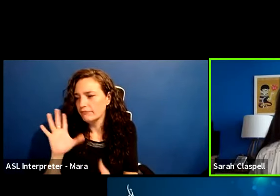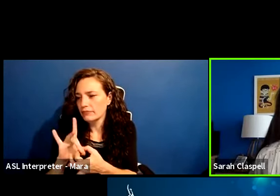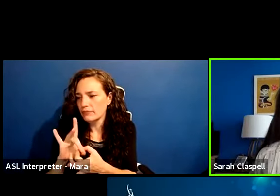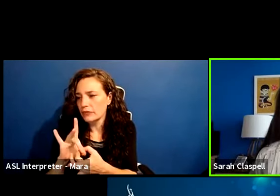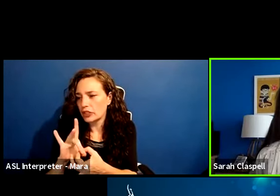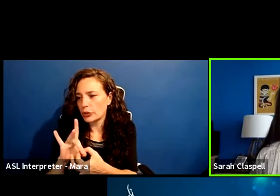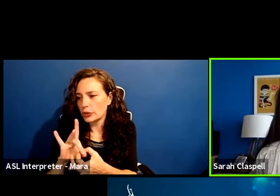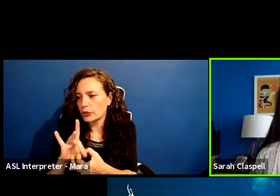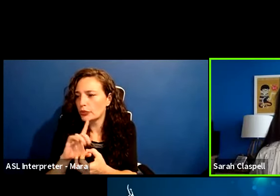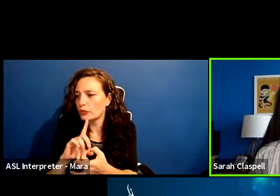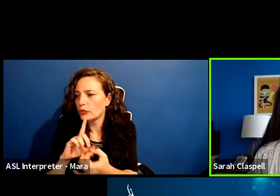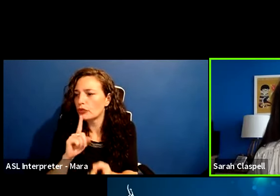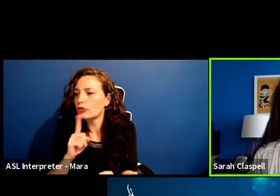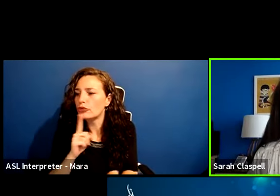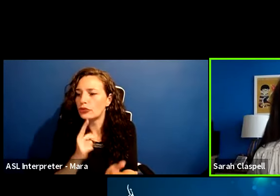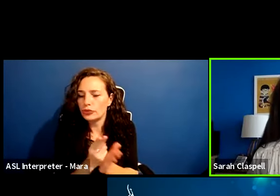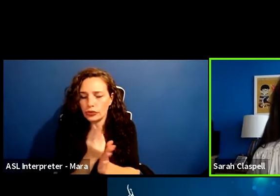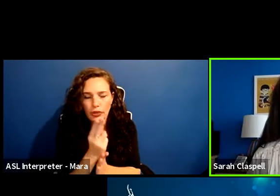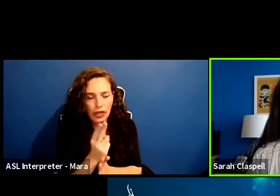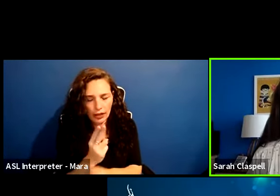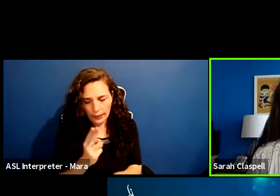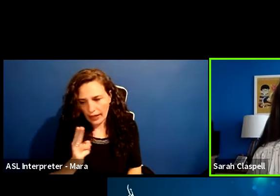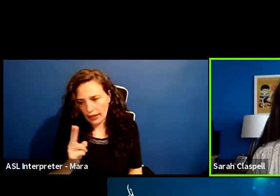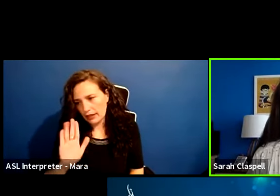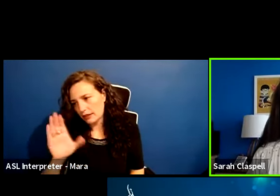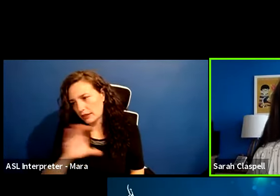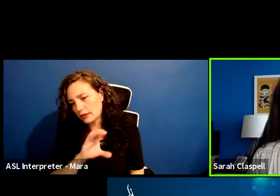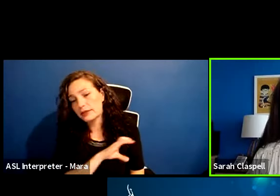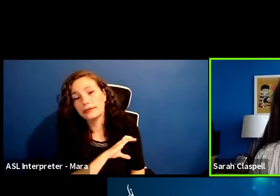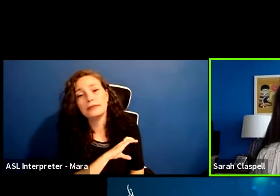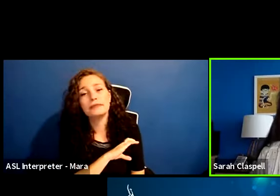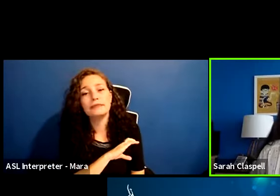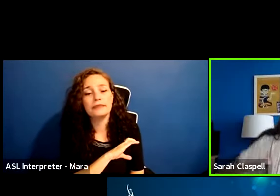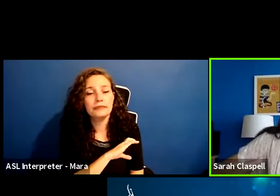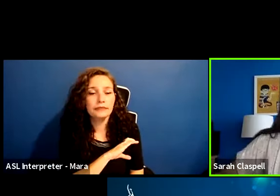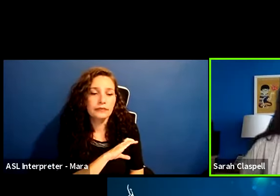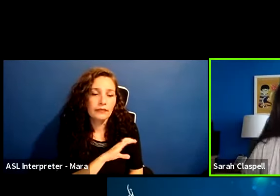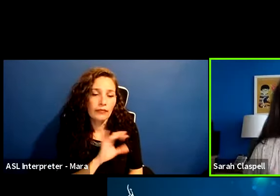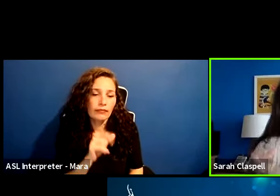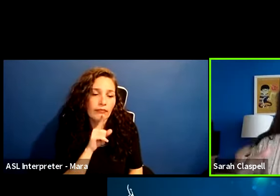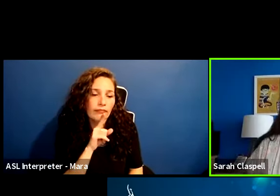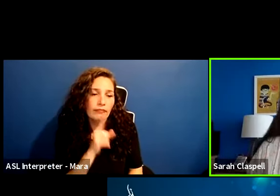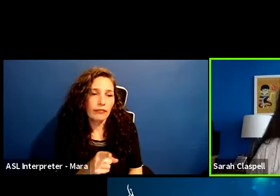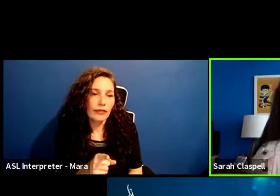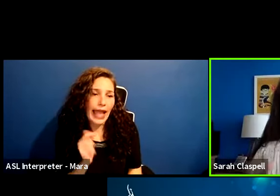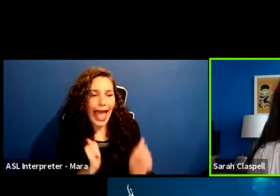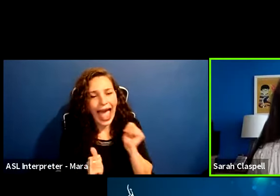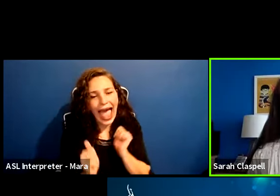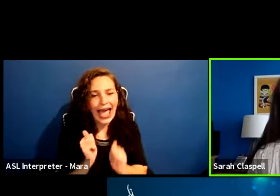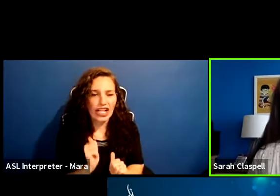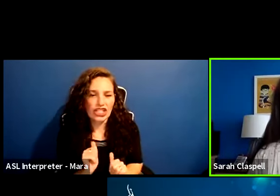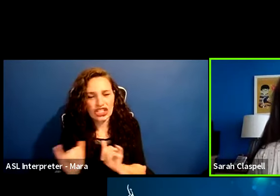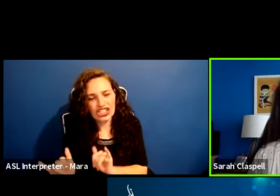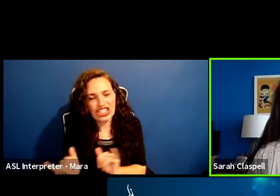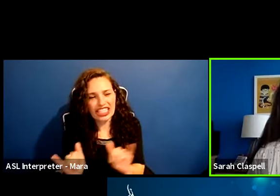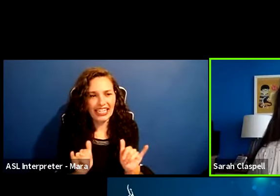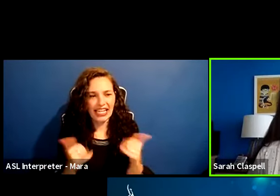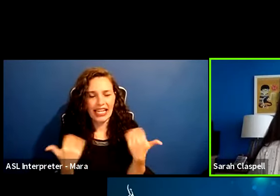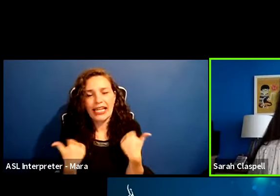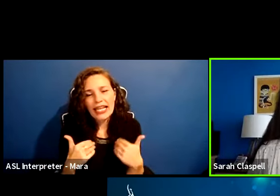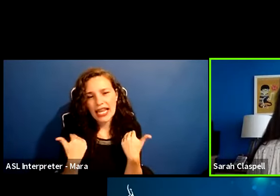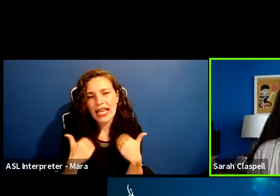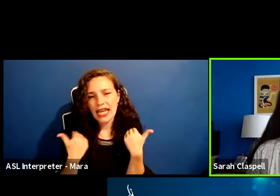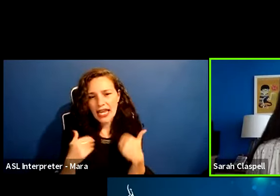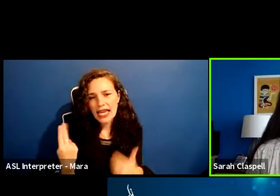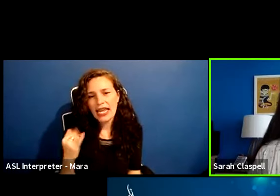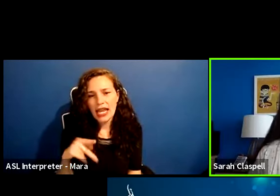of, uh, of your character. And it's, it's in, um, this is a very actory, um, hippie thing to say, but